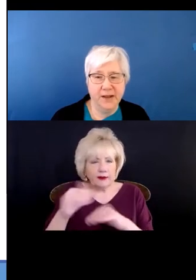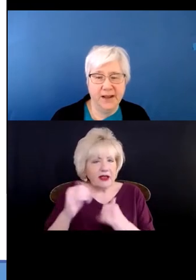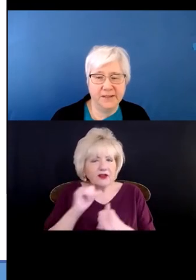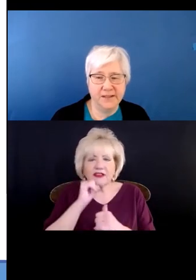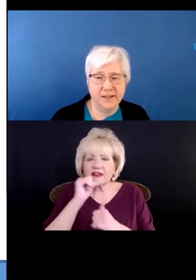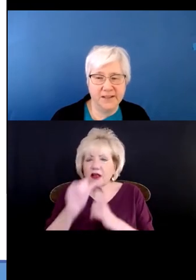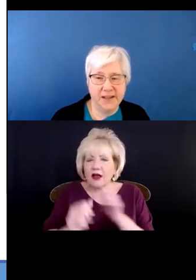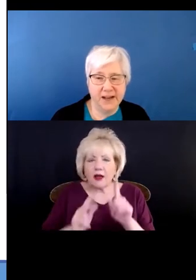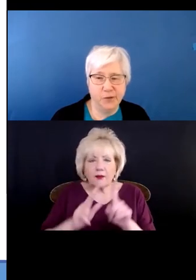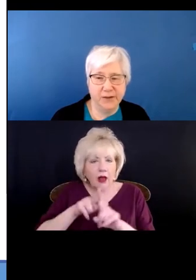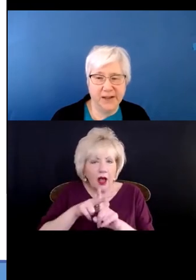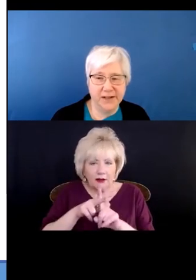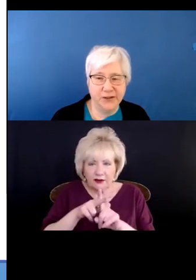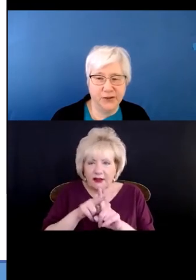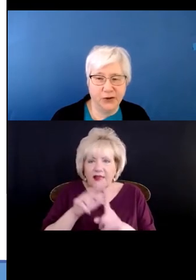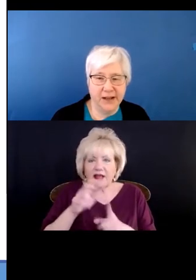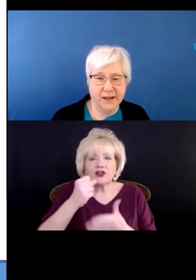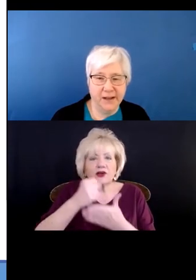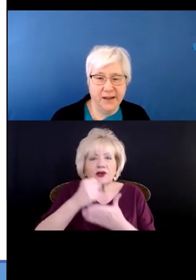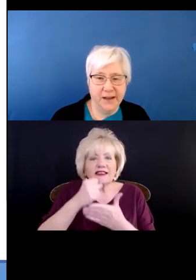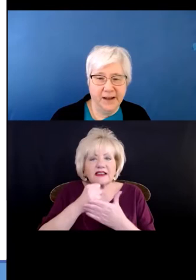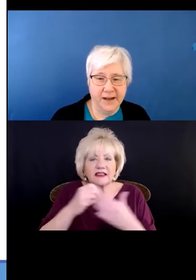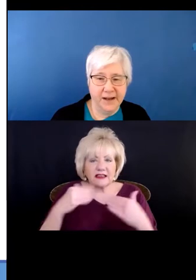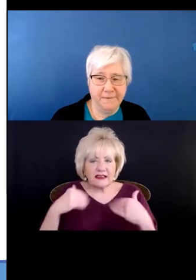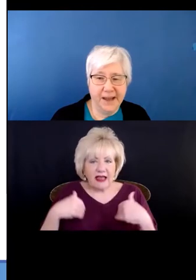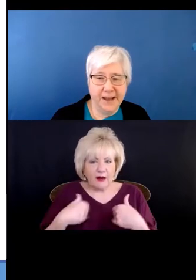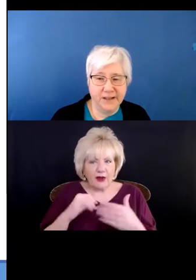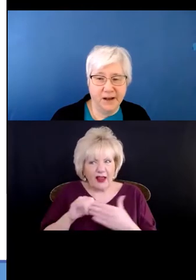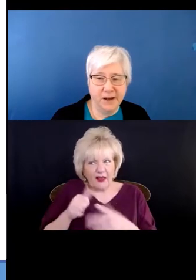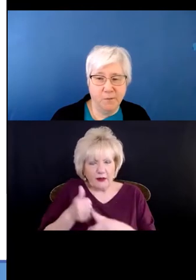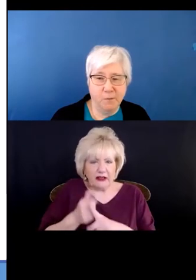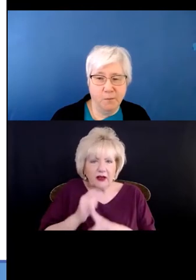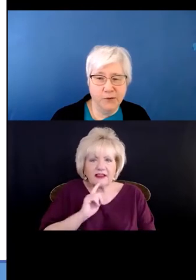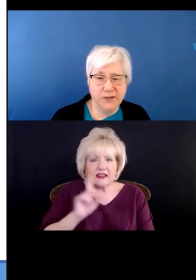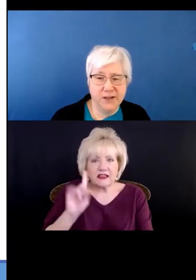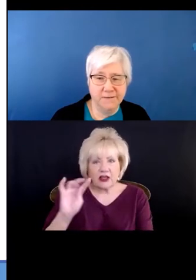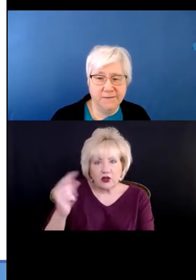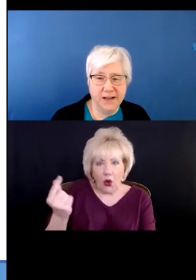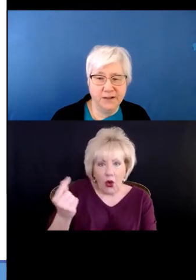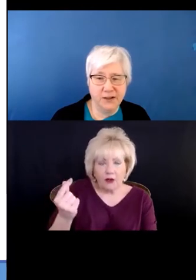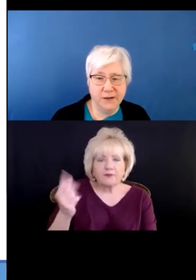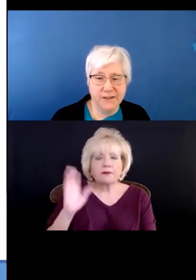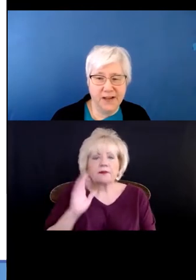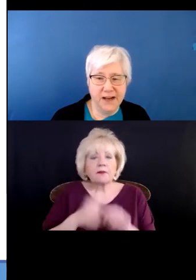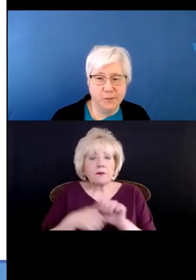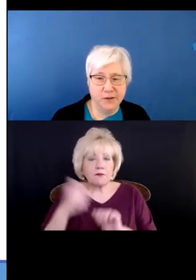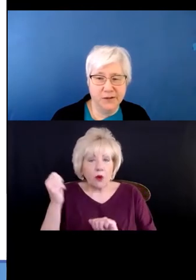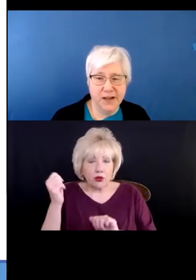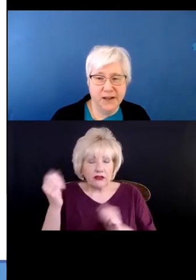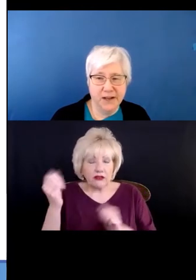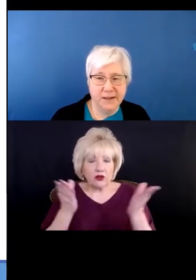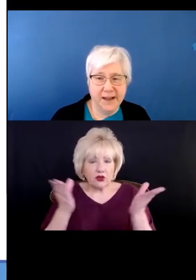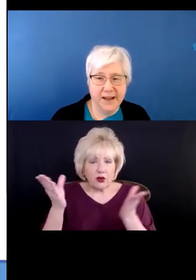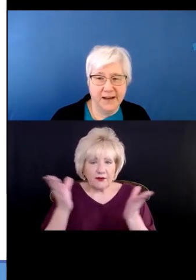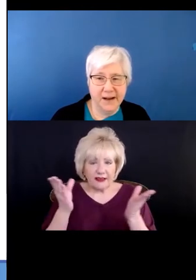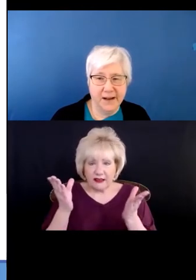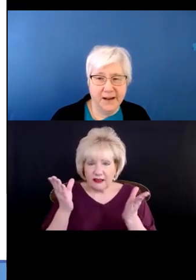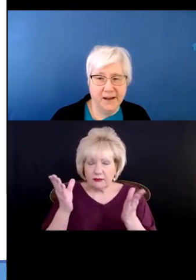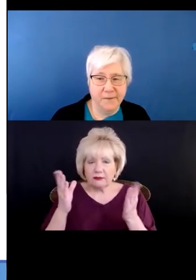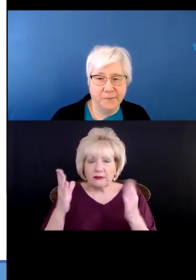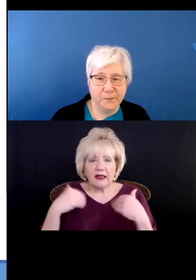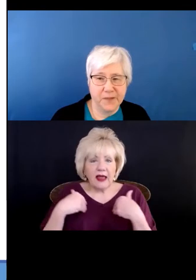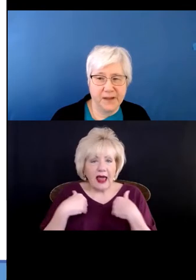an assistance animal that is a dog. And in fact, most of the service animals that